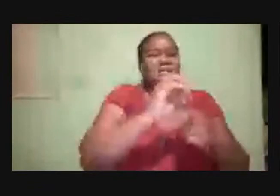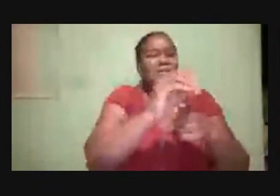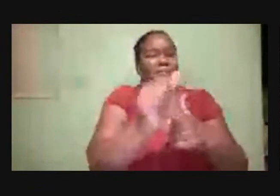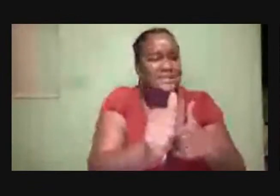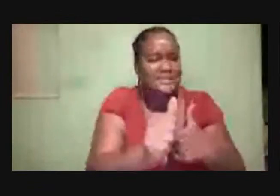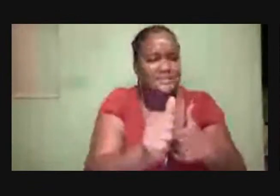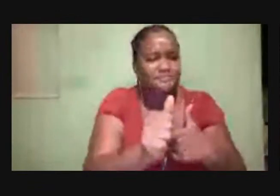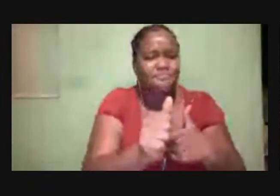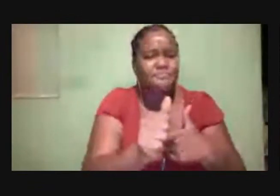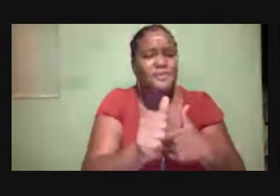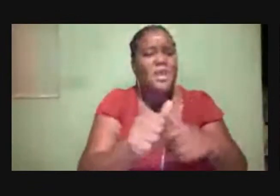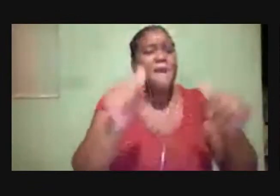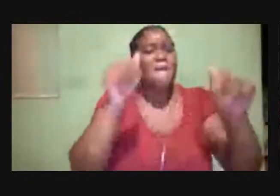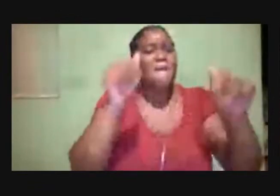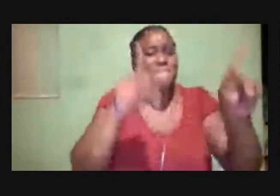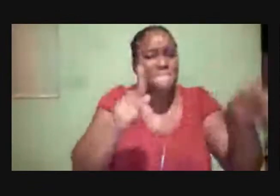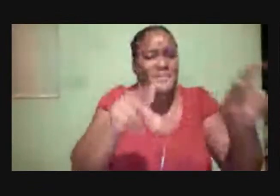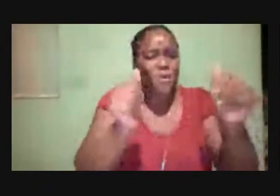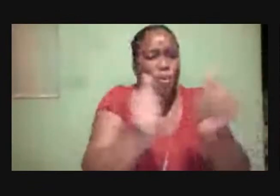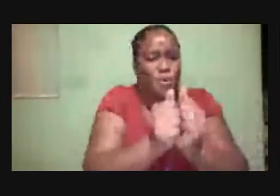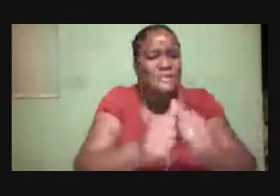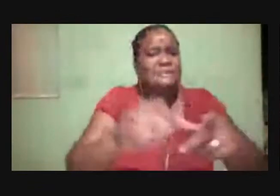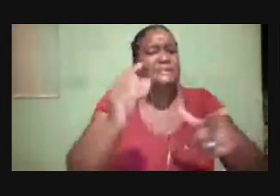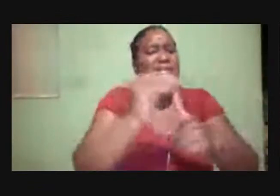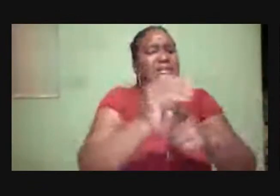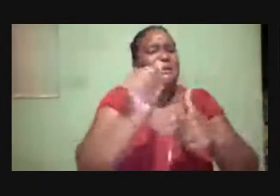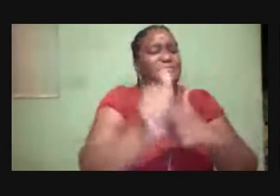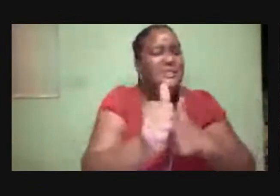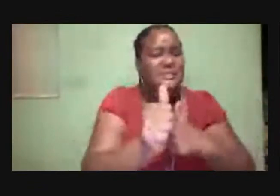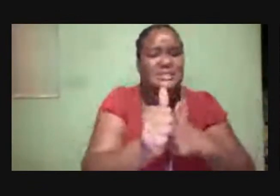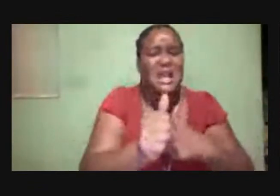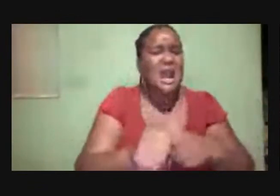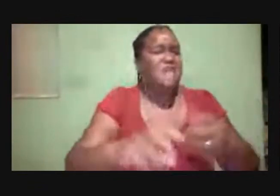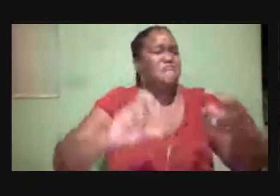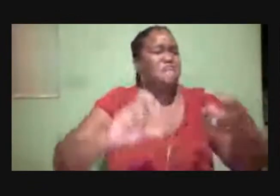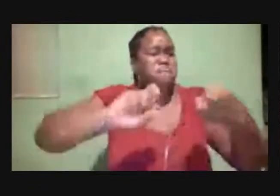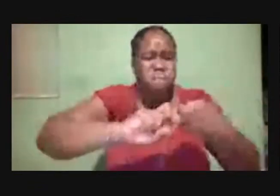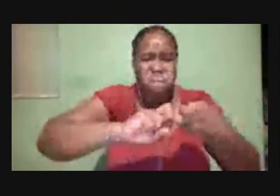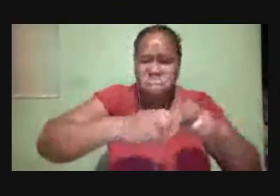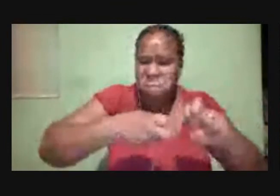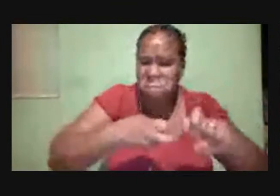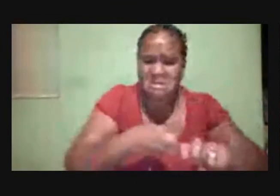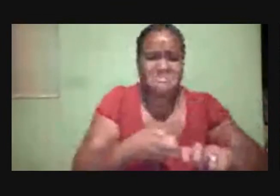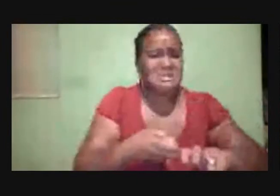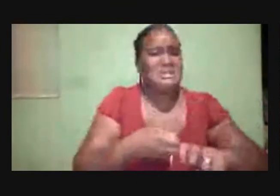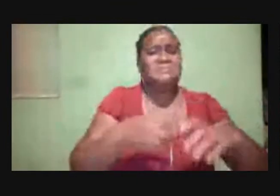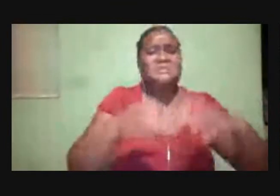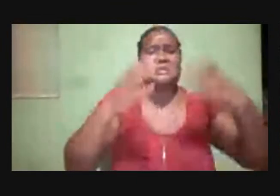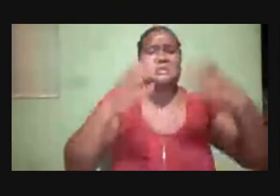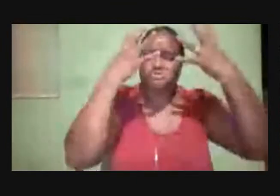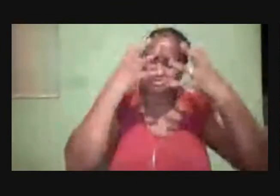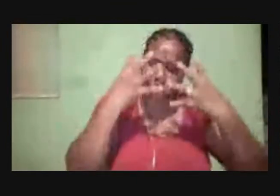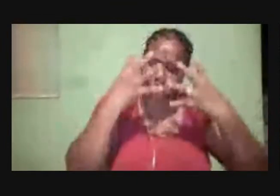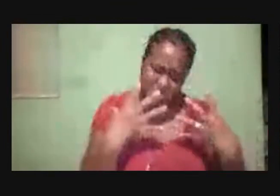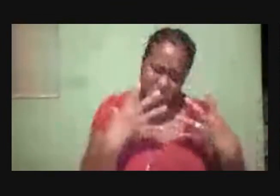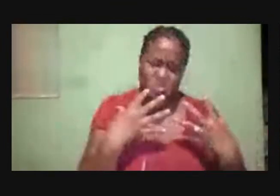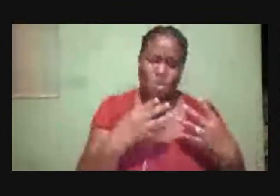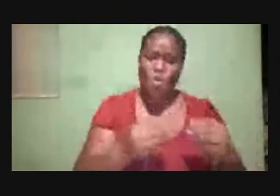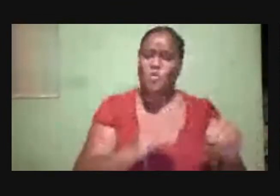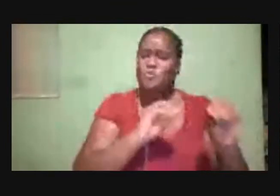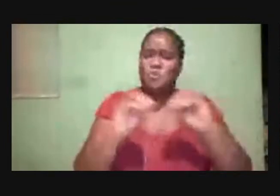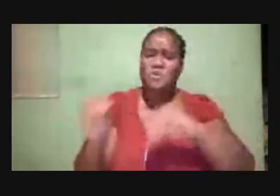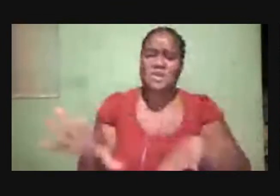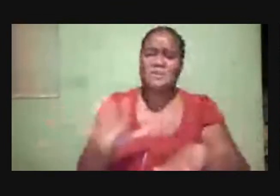Disabilities Face unique Challenges And stresses Which place Them at An increased